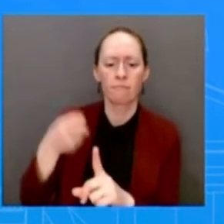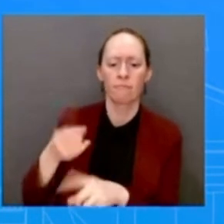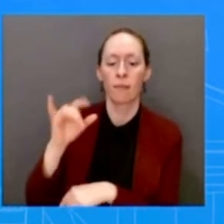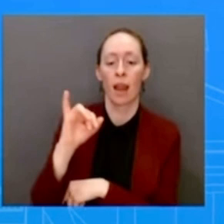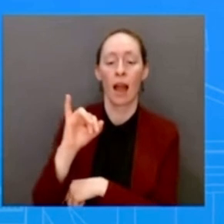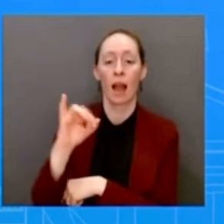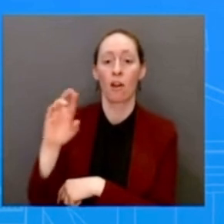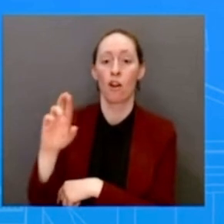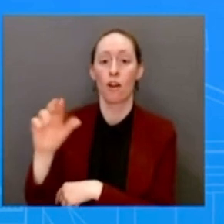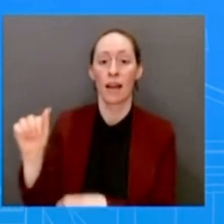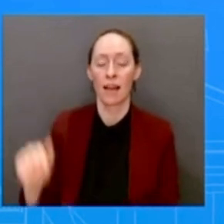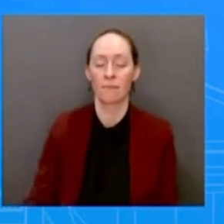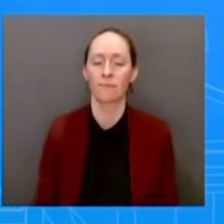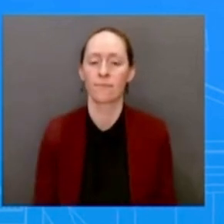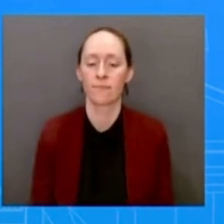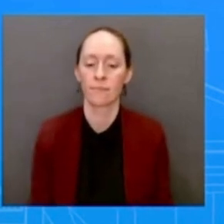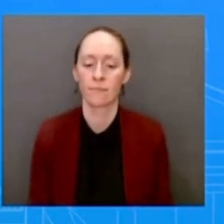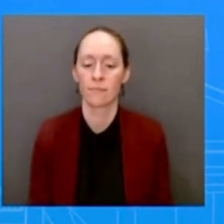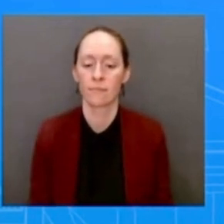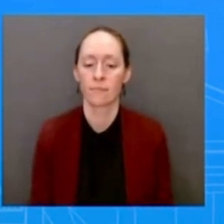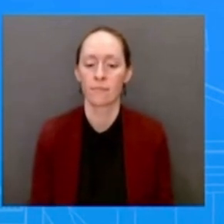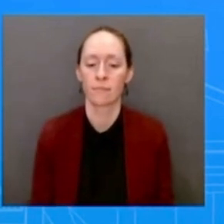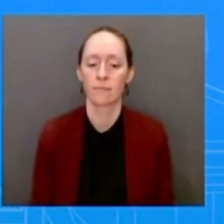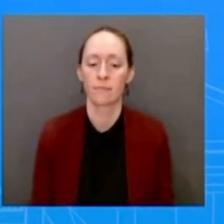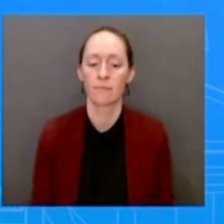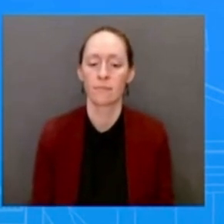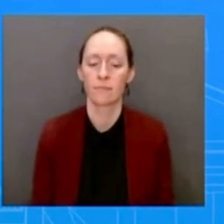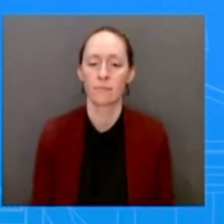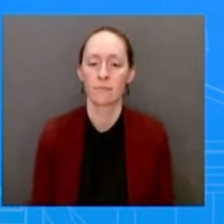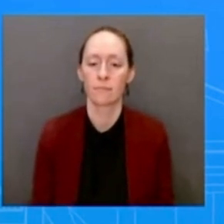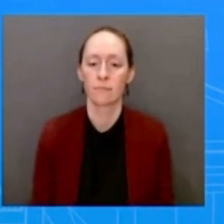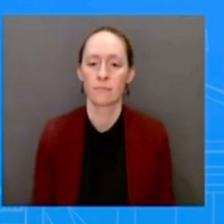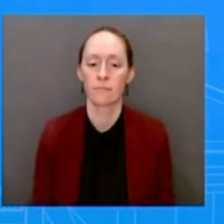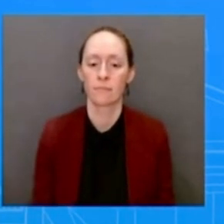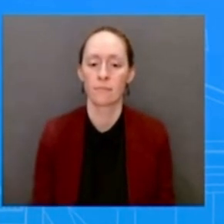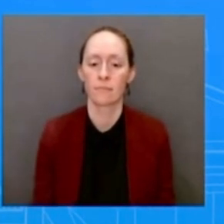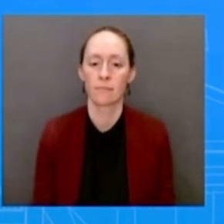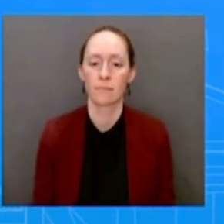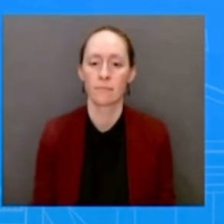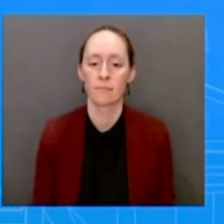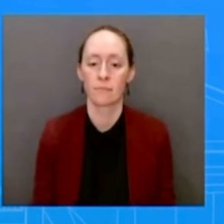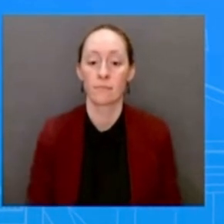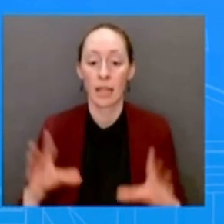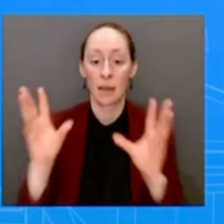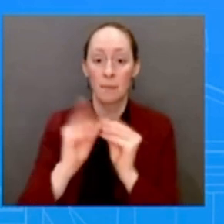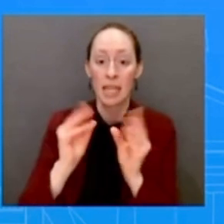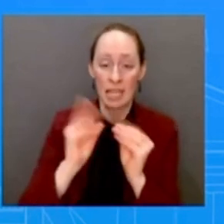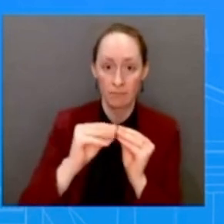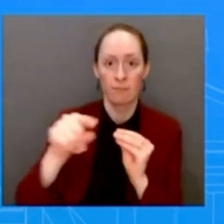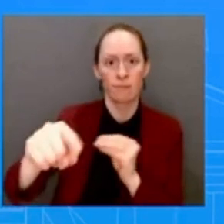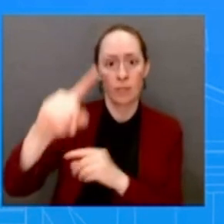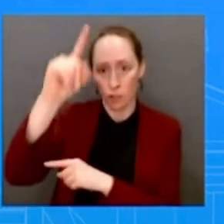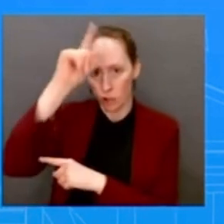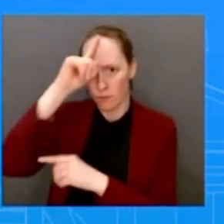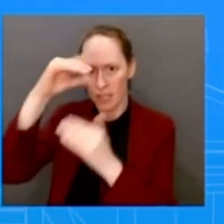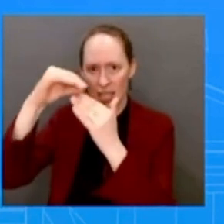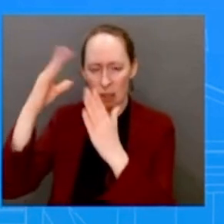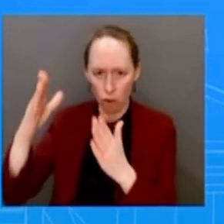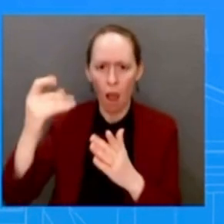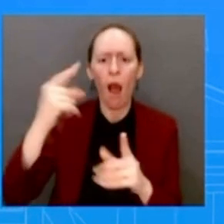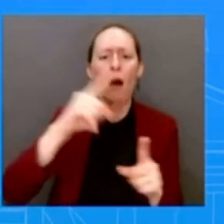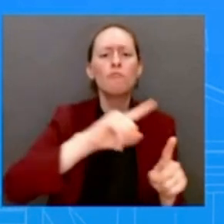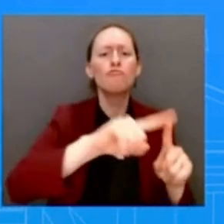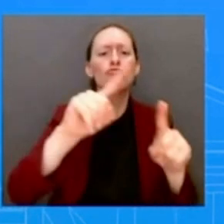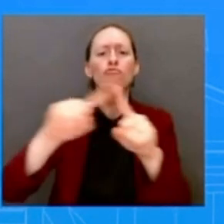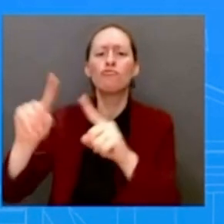Schultz is one of several meetings with European leaders when President Macron was here for the state visit in early December,